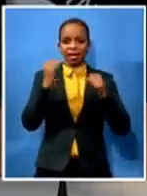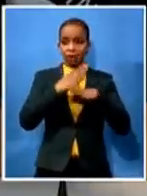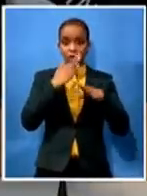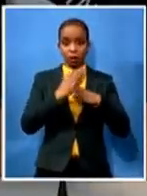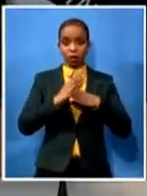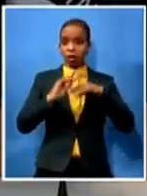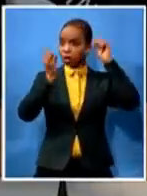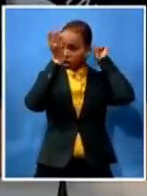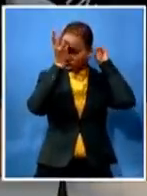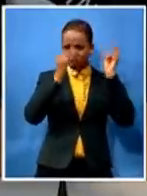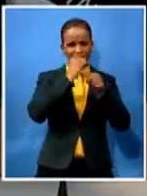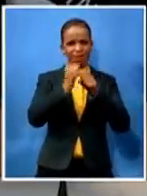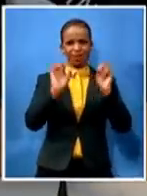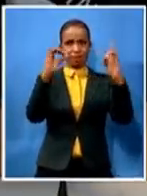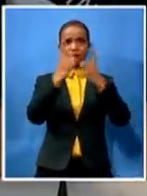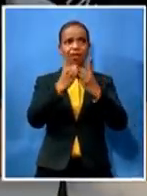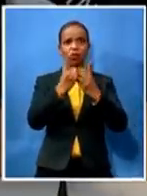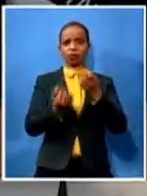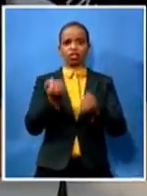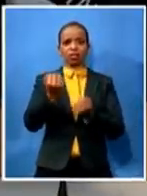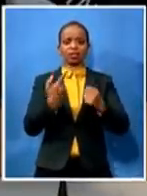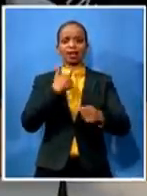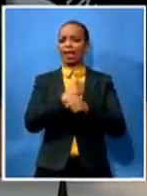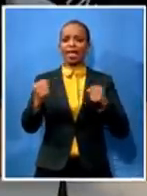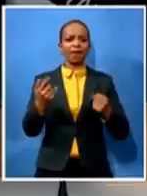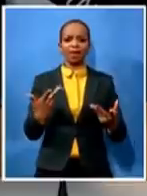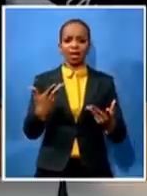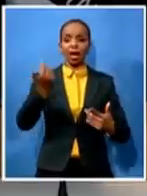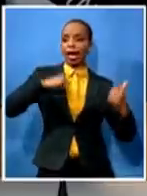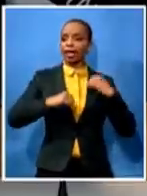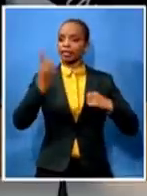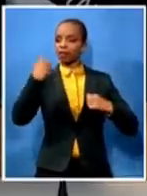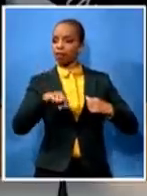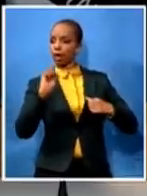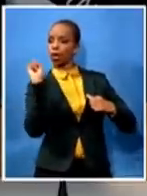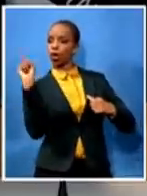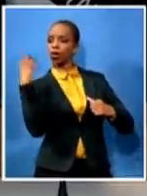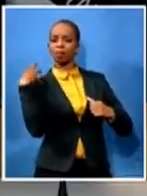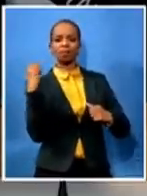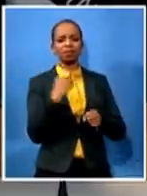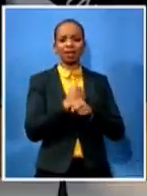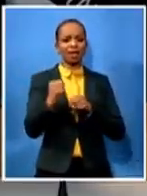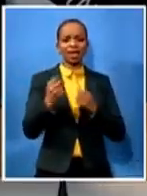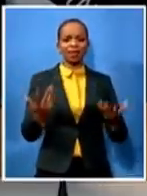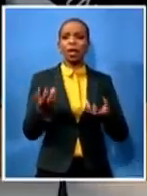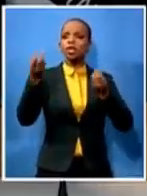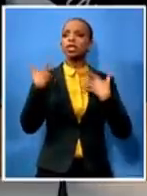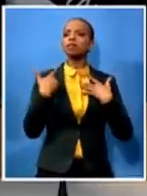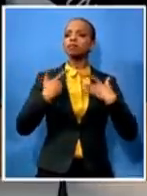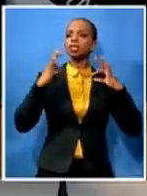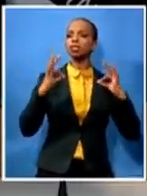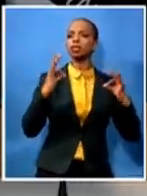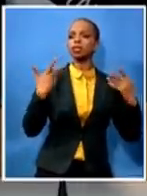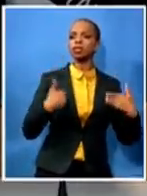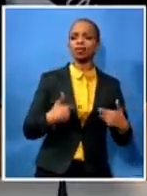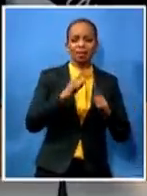minister he gives me the credit that he claims that i have influence on comrade president zuma